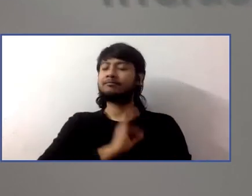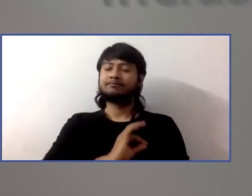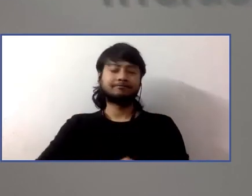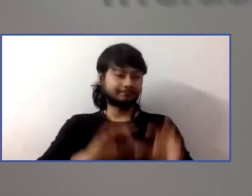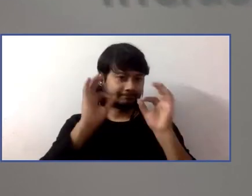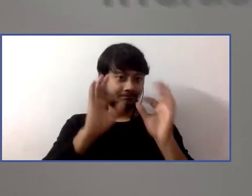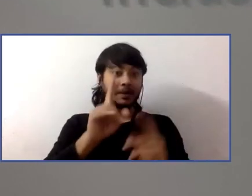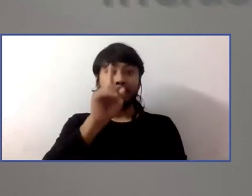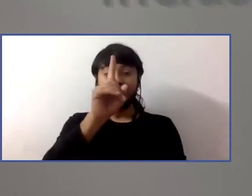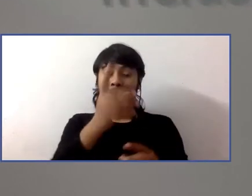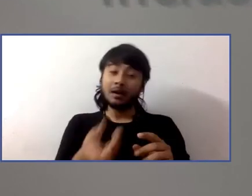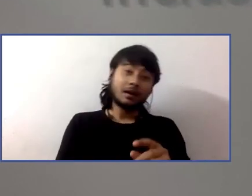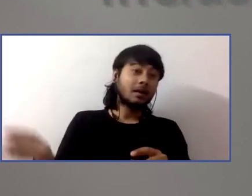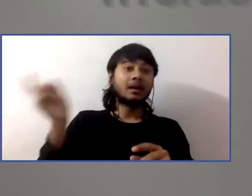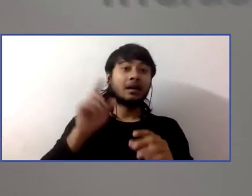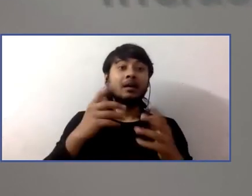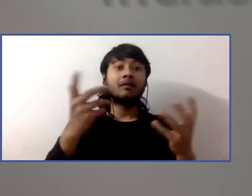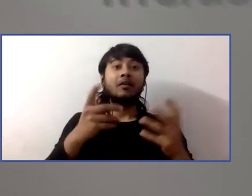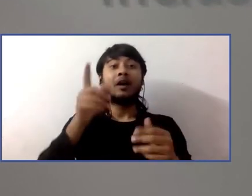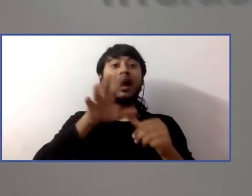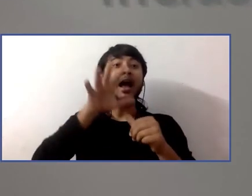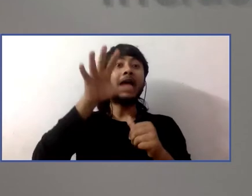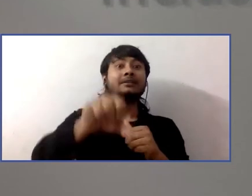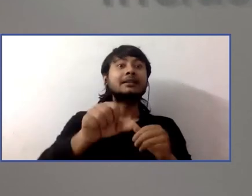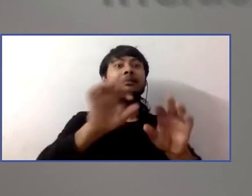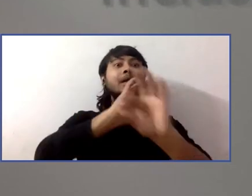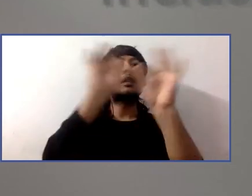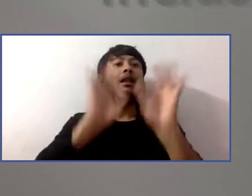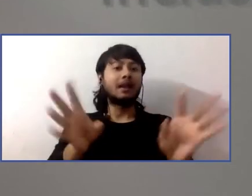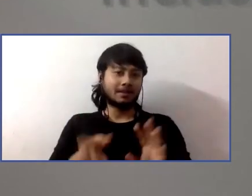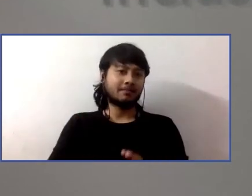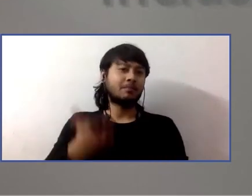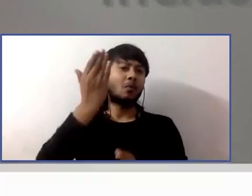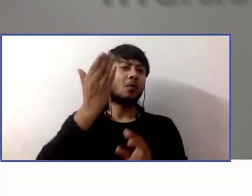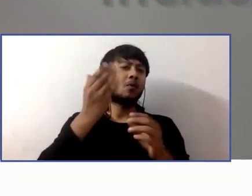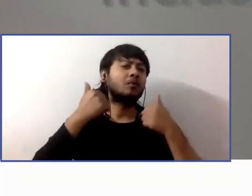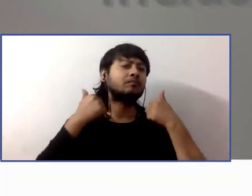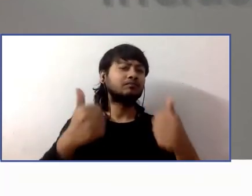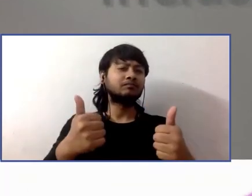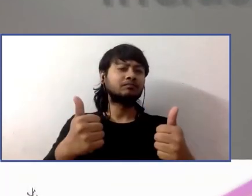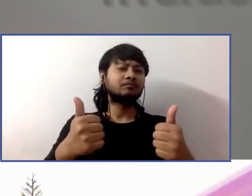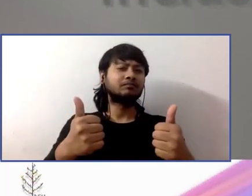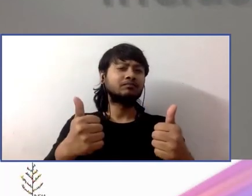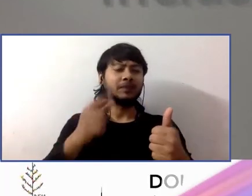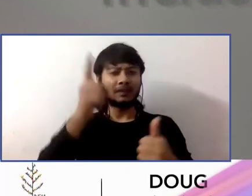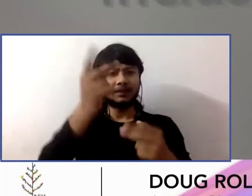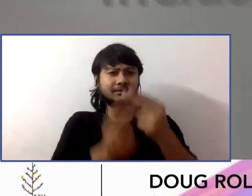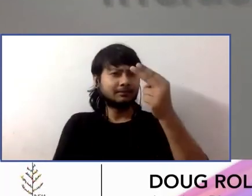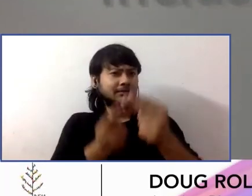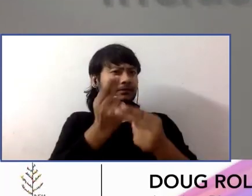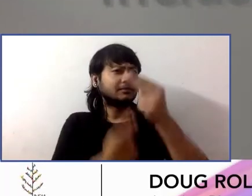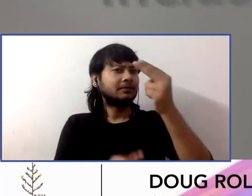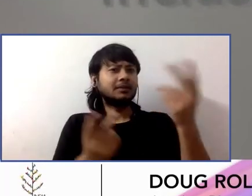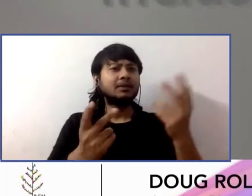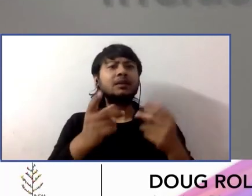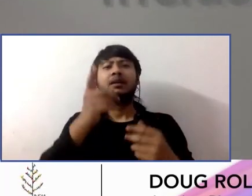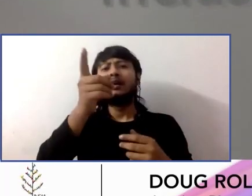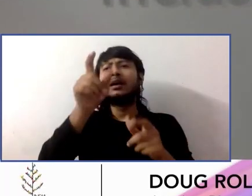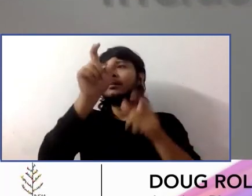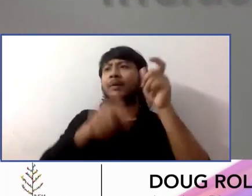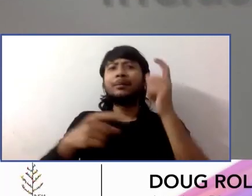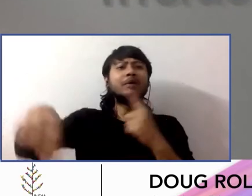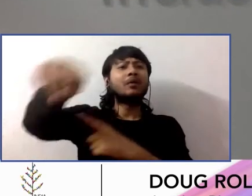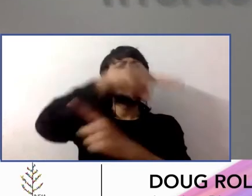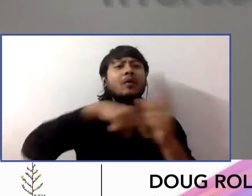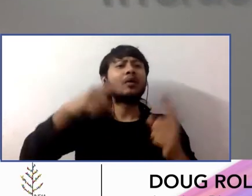loved that it was made accessible for me. And he continued and said, you know, a lot of times people think because I'm deaf blind, I wouldn't care to